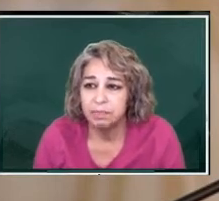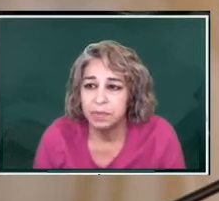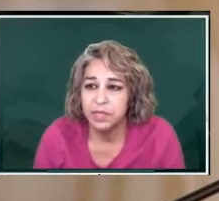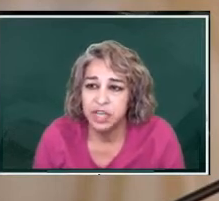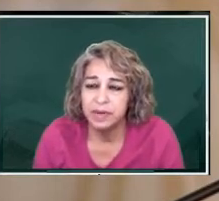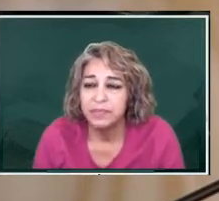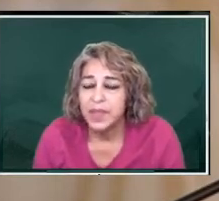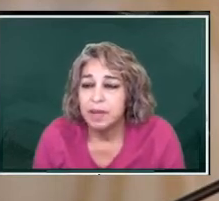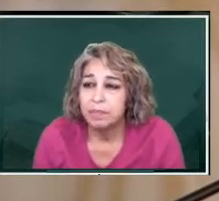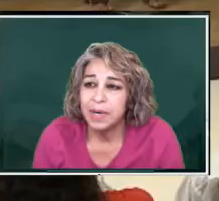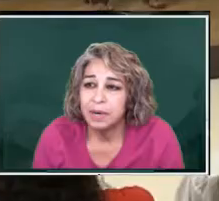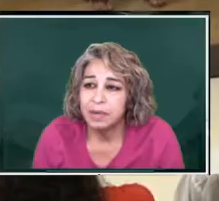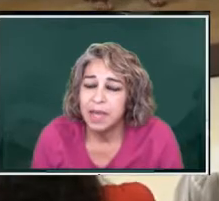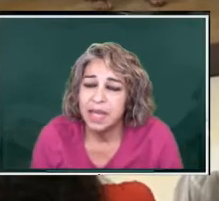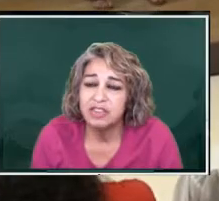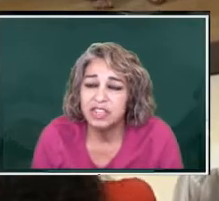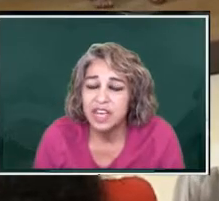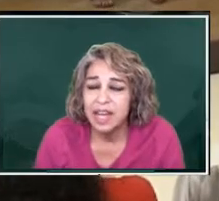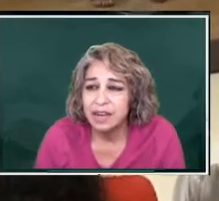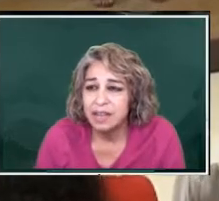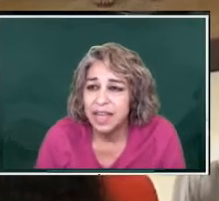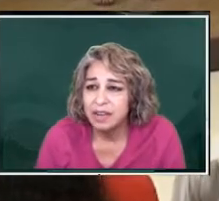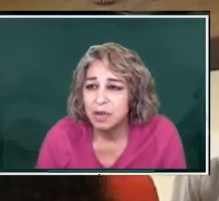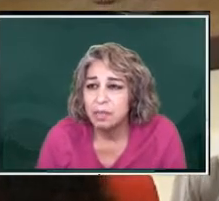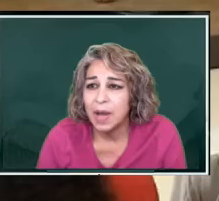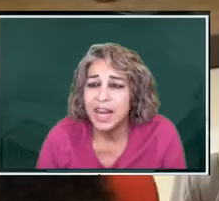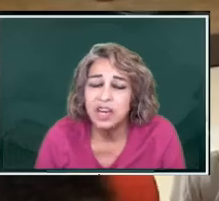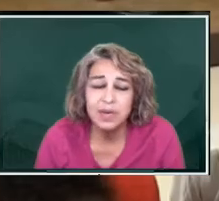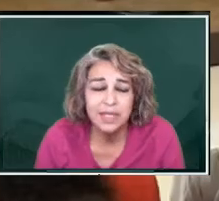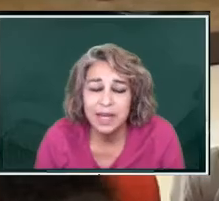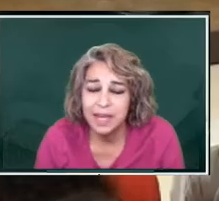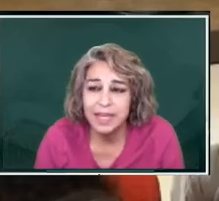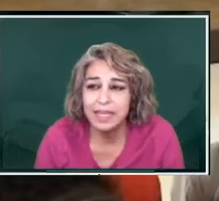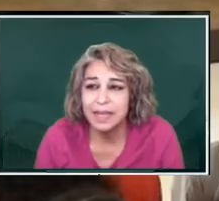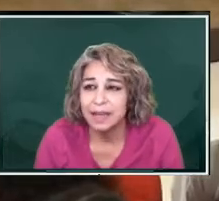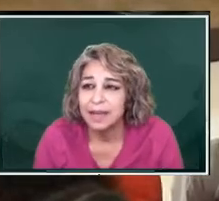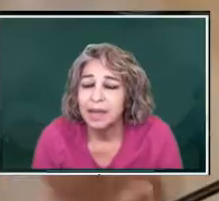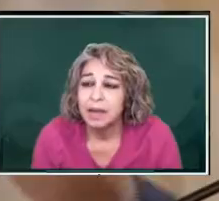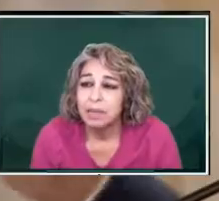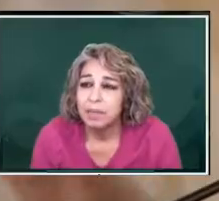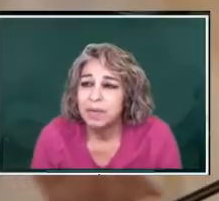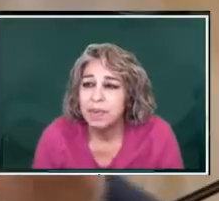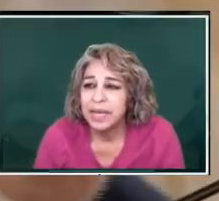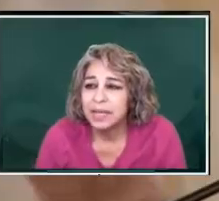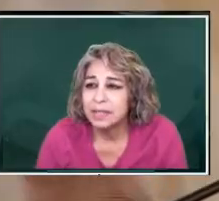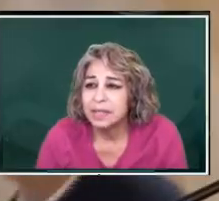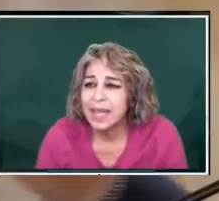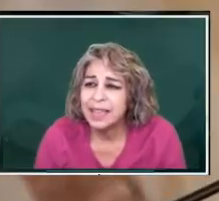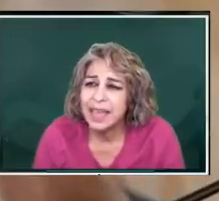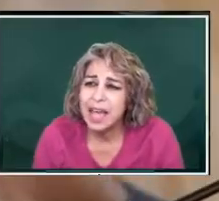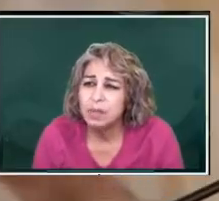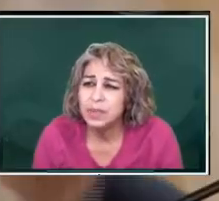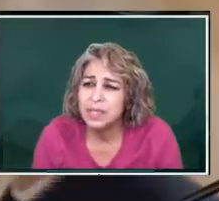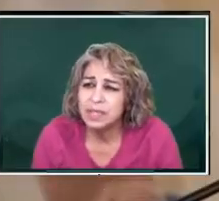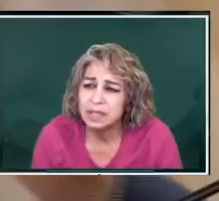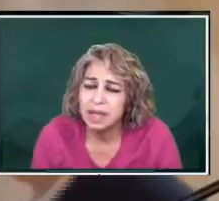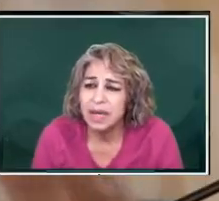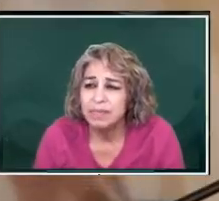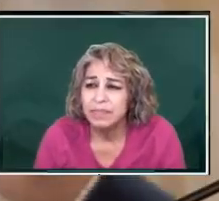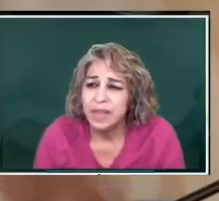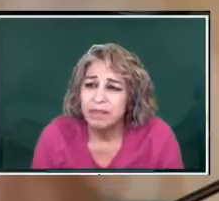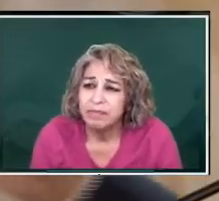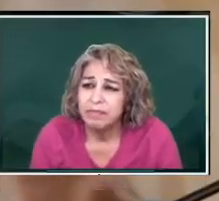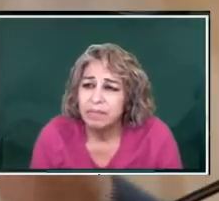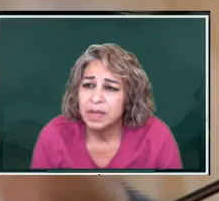corruption, but they understand, they don't, I know it's not easy, but because like they helped us